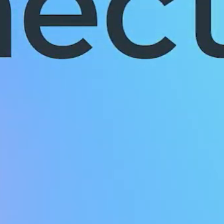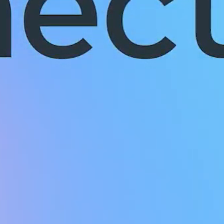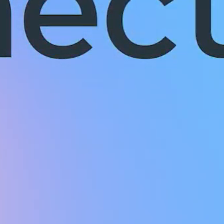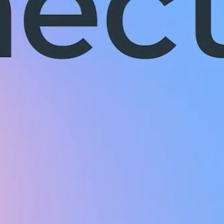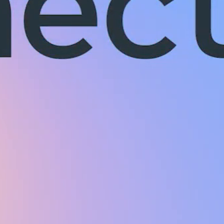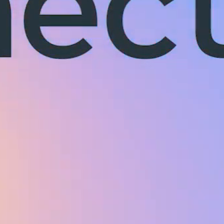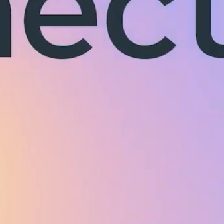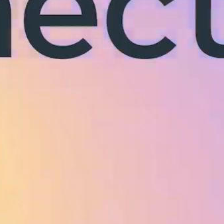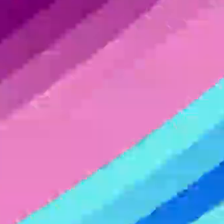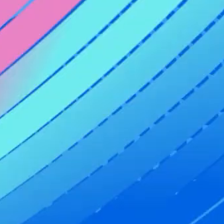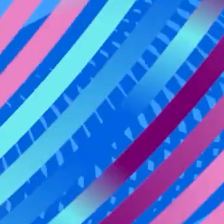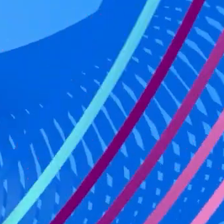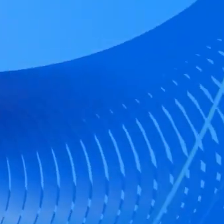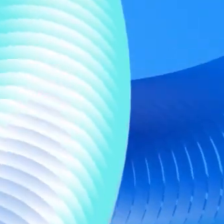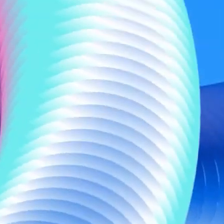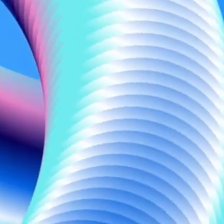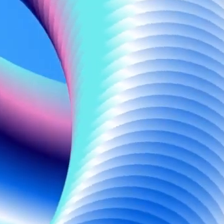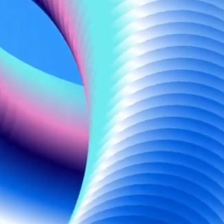DILMER